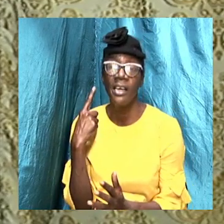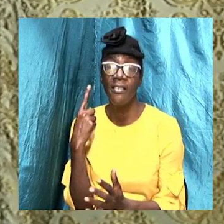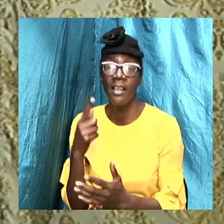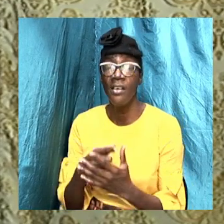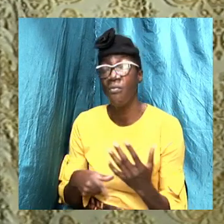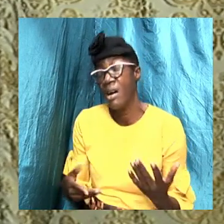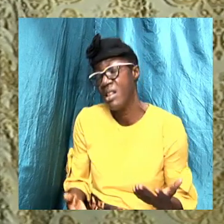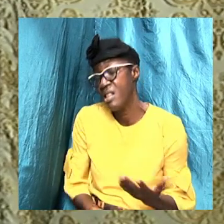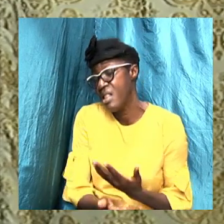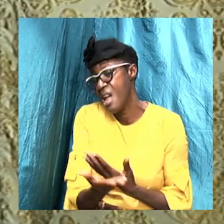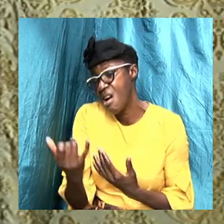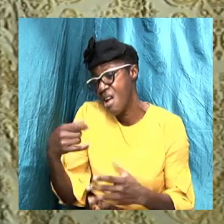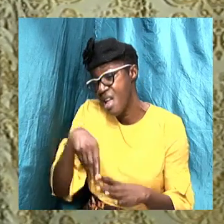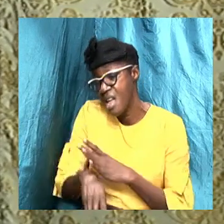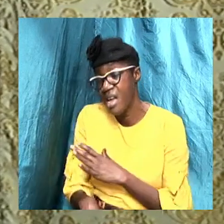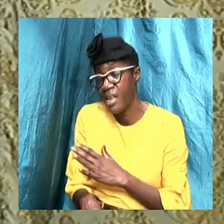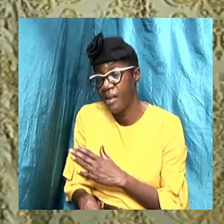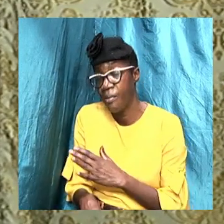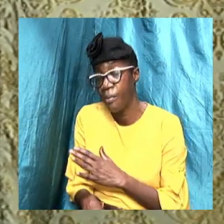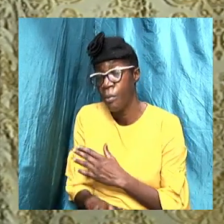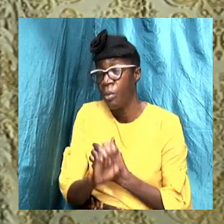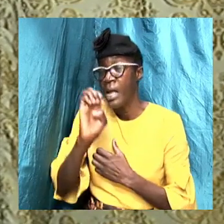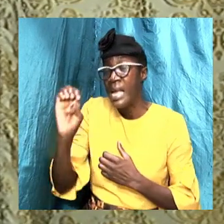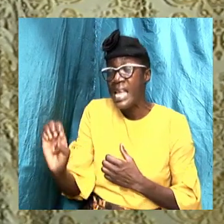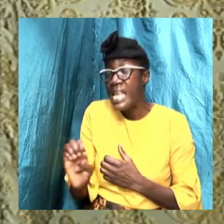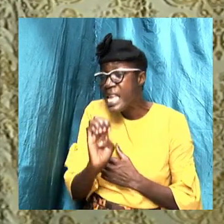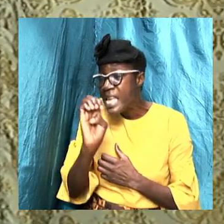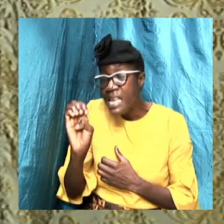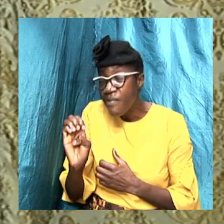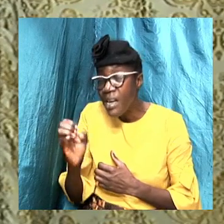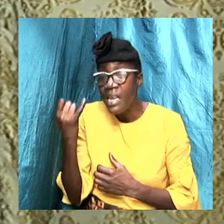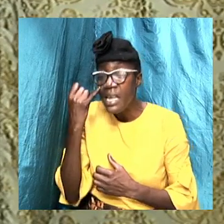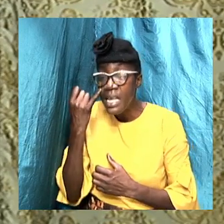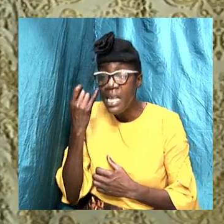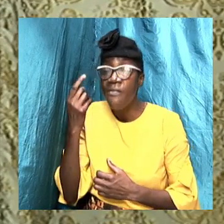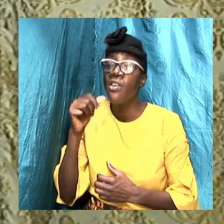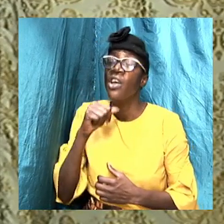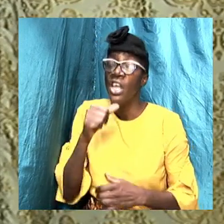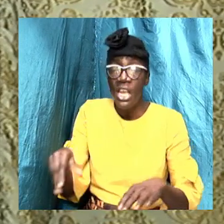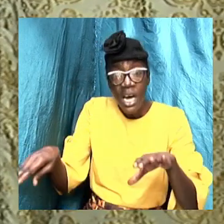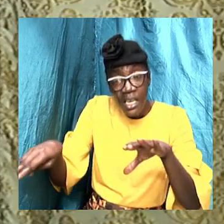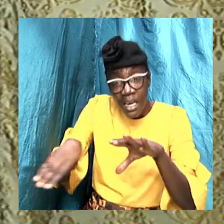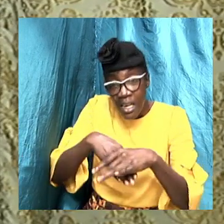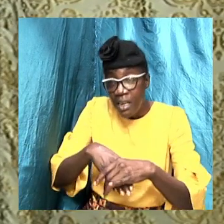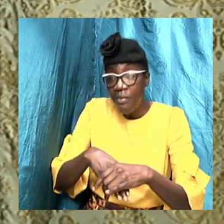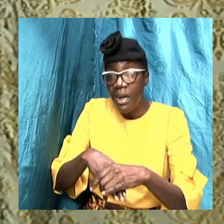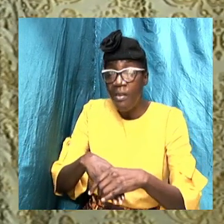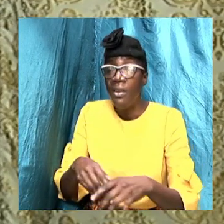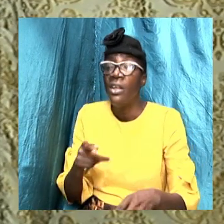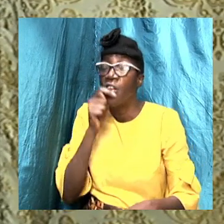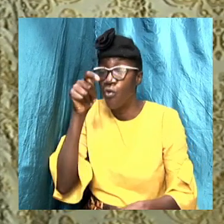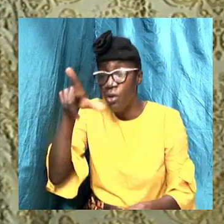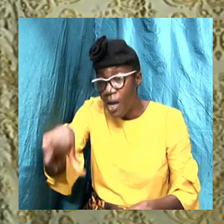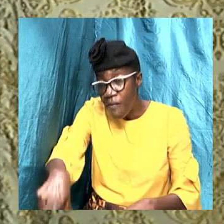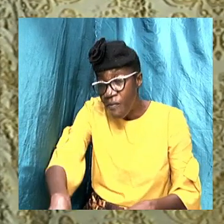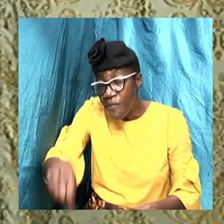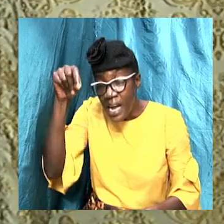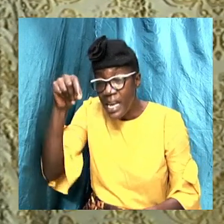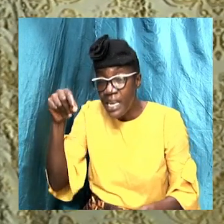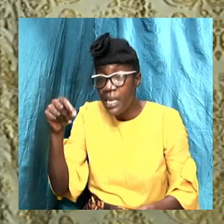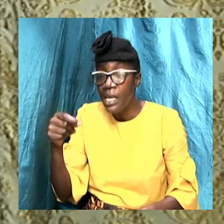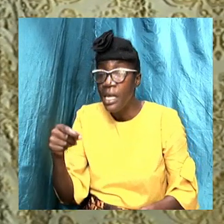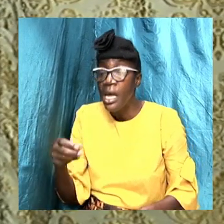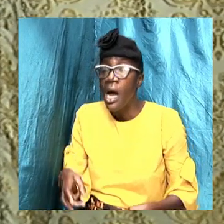it that they are in. And that even if you're not involved or in the truth, that you will some way find a way to be involved